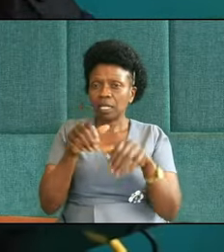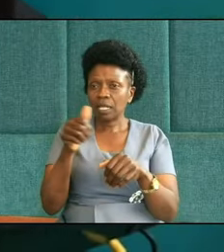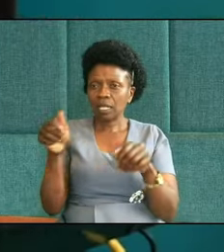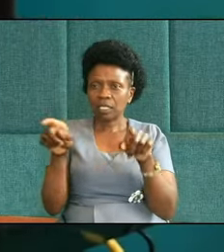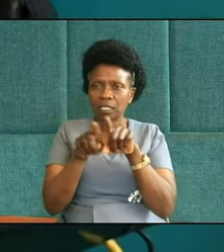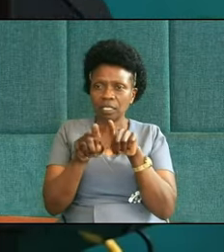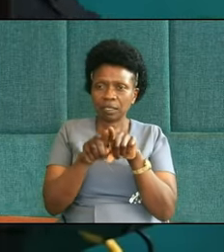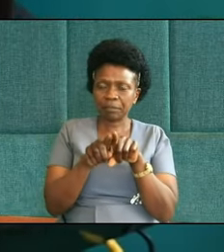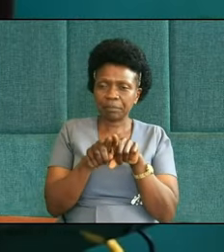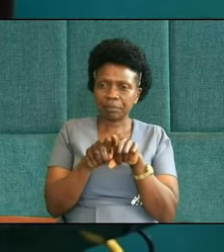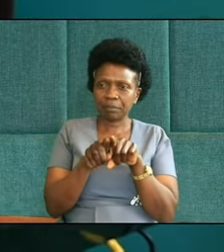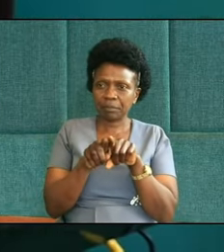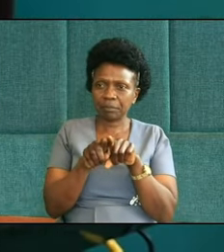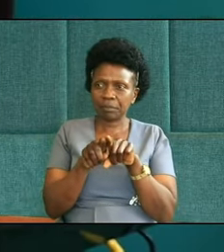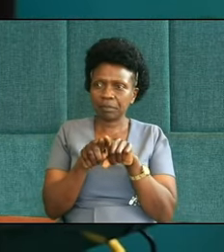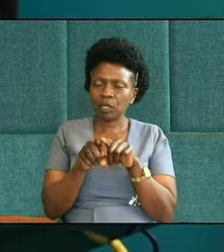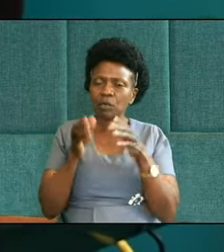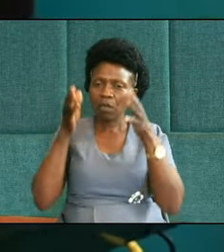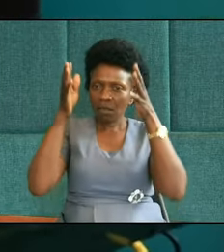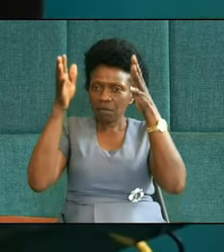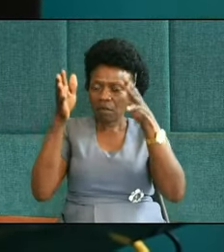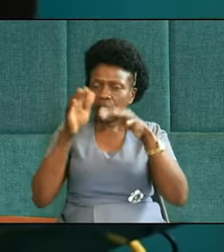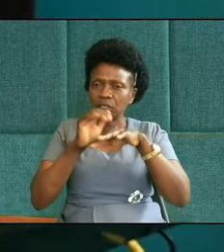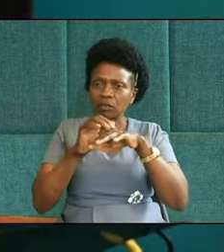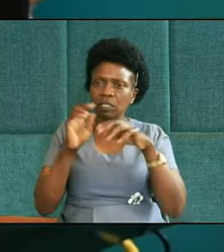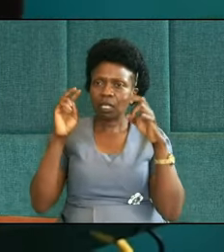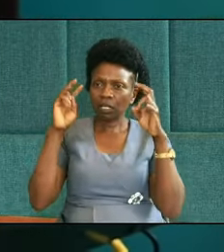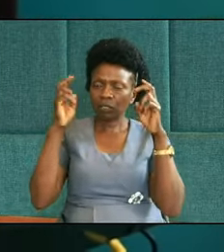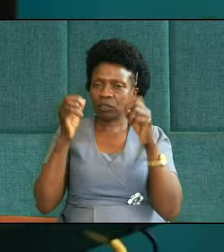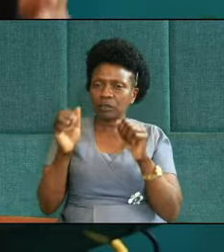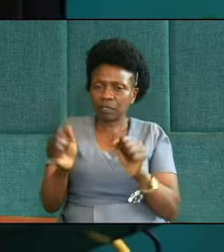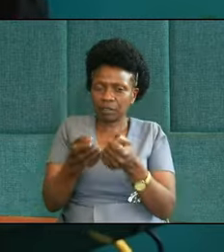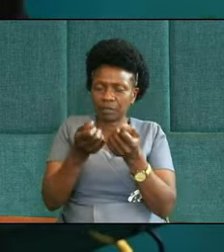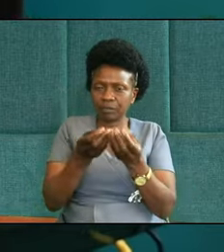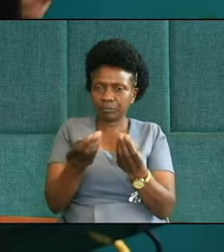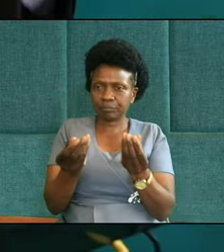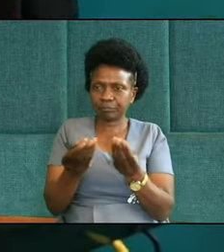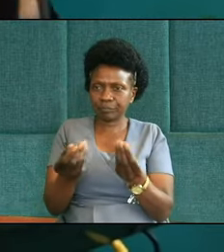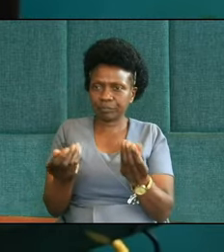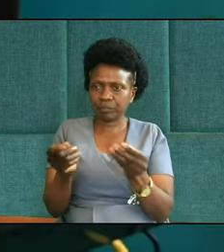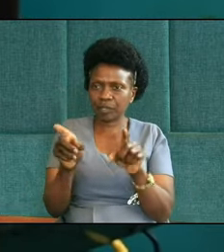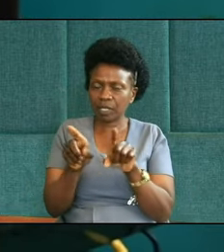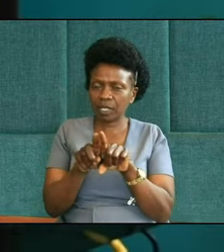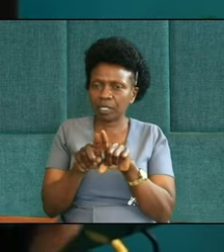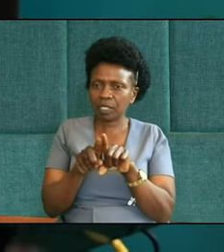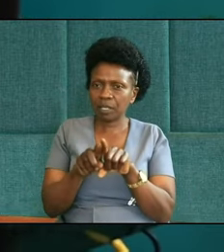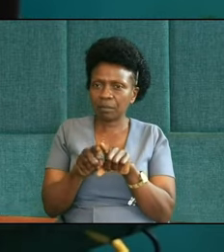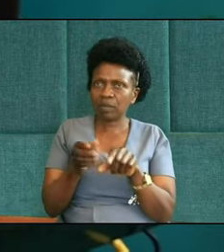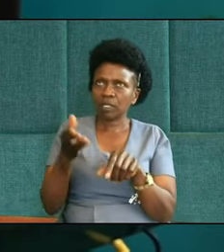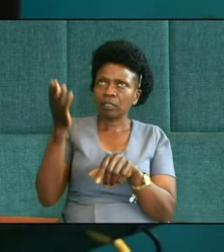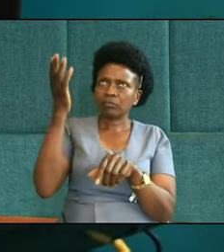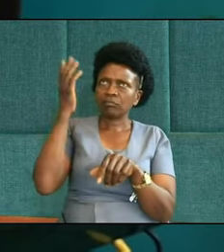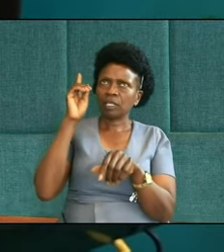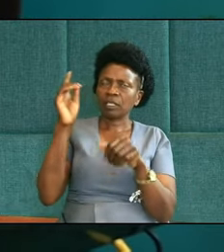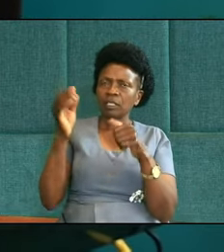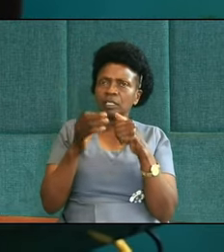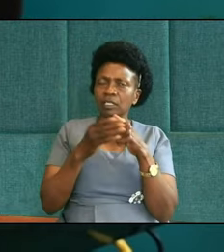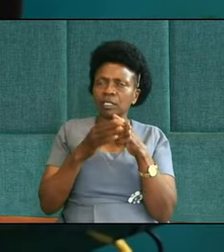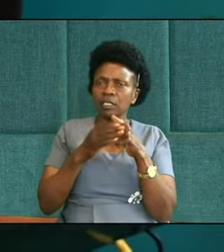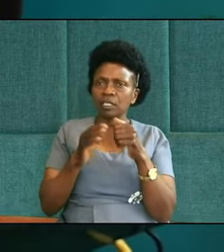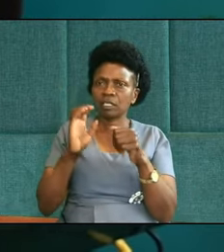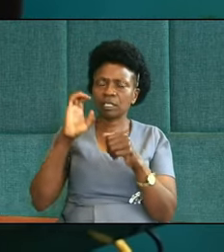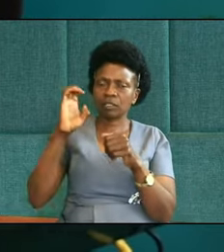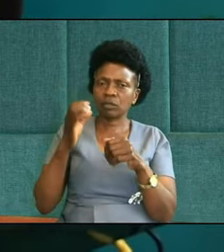dealing specifically with a focus on the issue of salvation simplified as looking at the sanctuary. Today I have a